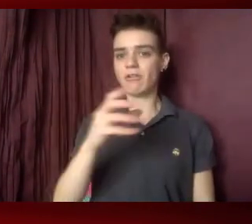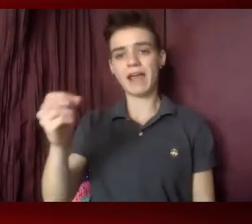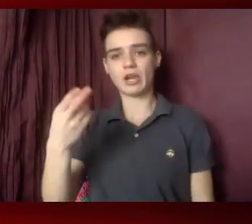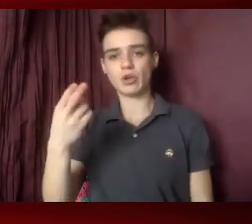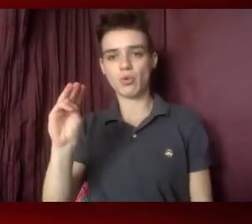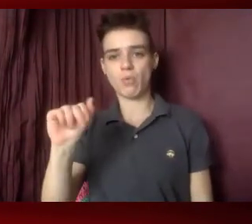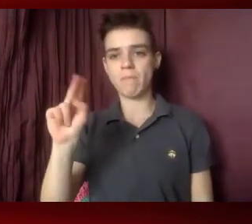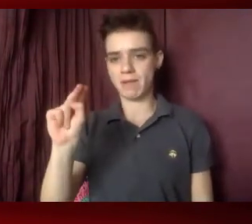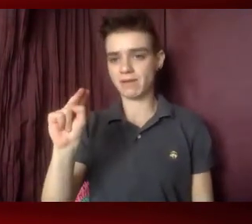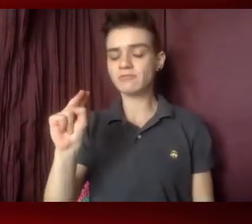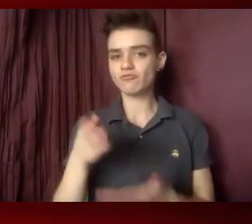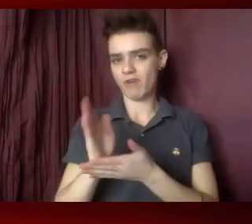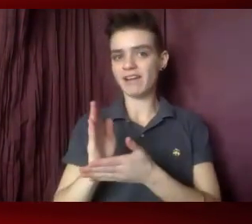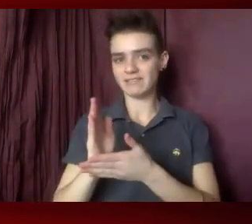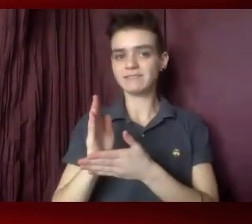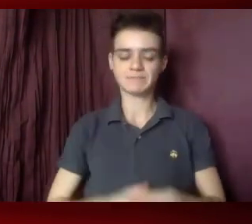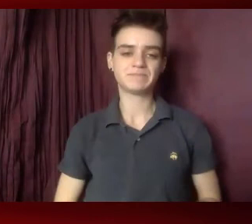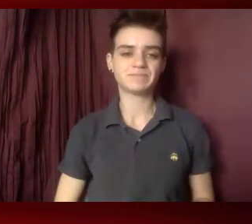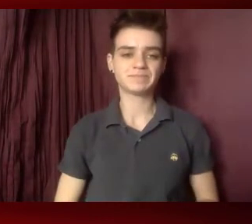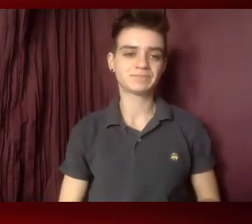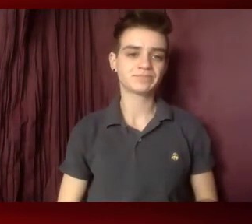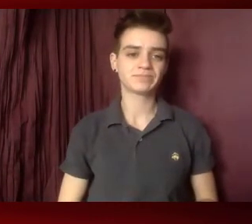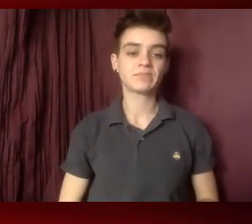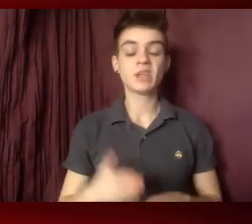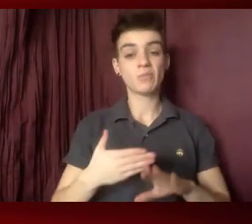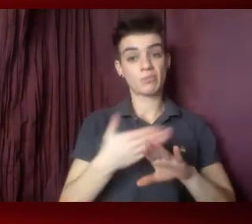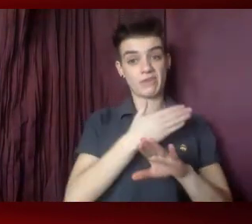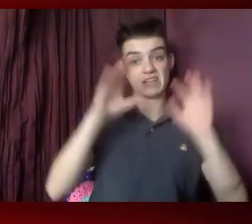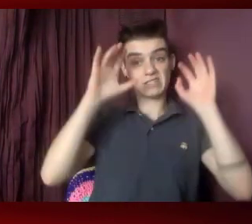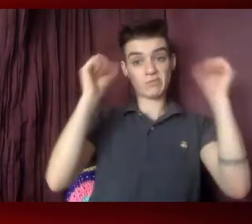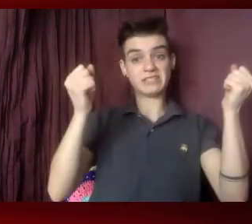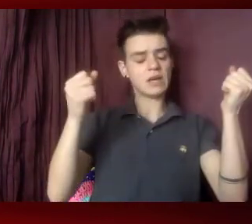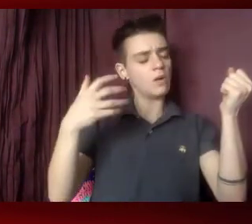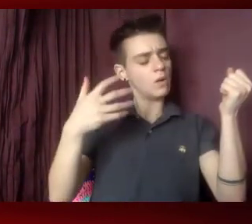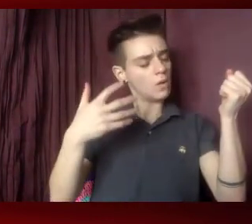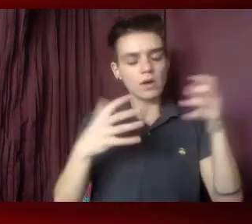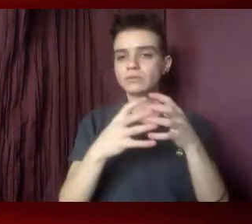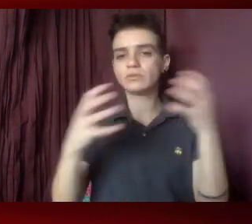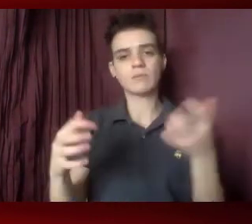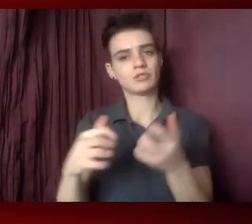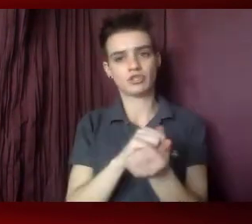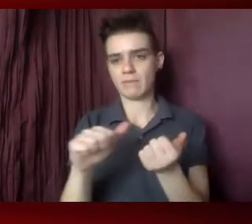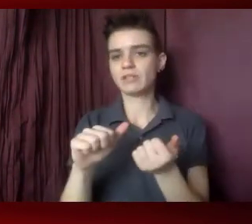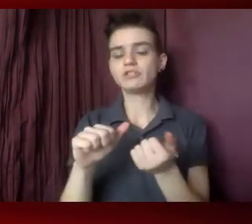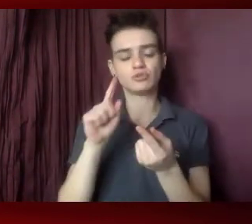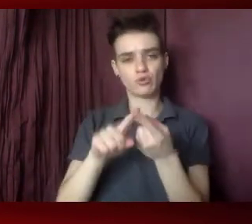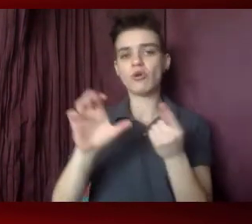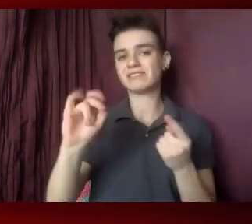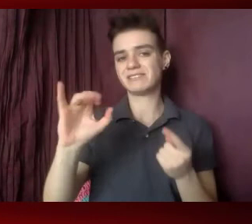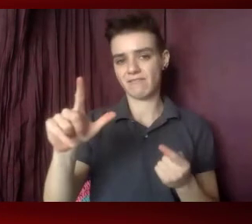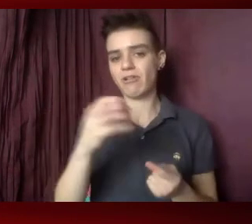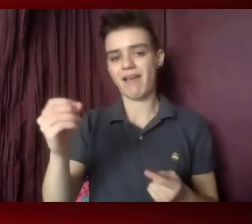to equity. As we all know, the previous administration did so much damage to the cause of civil and human rights.